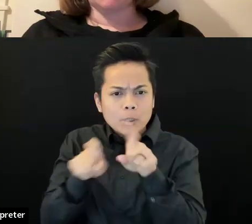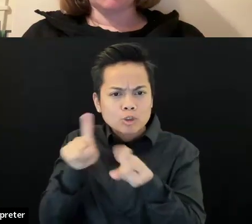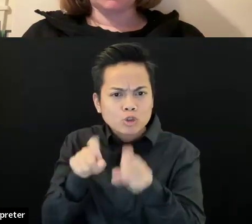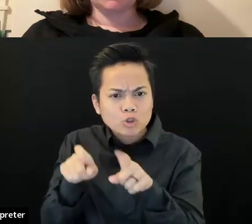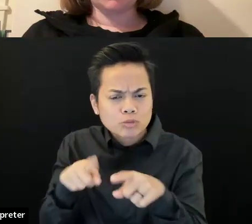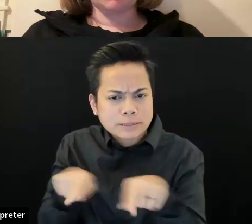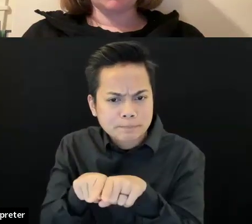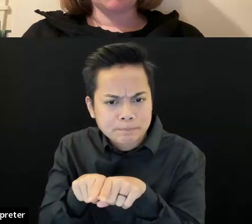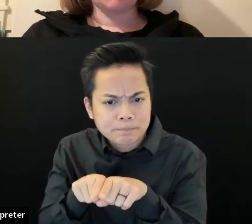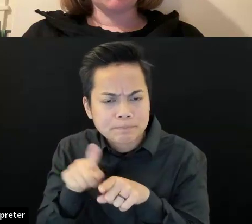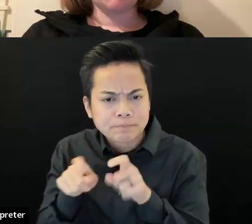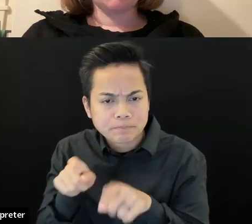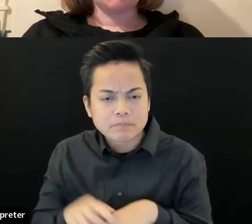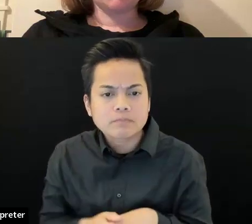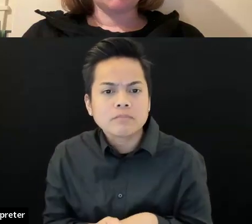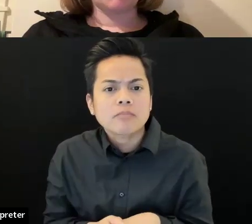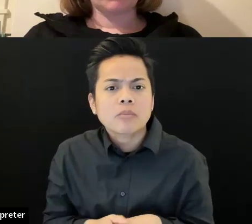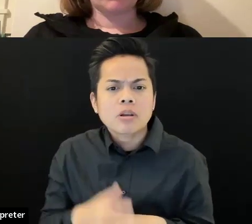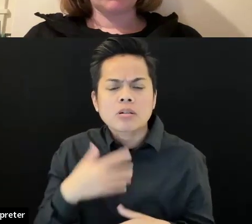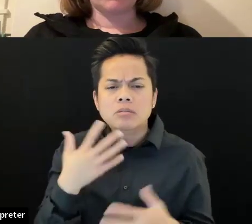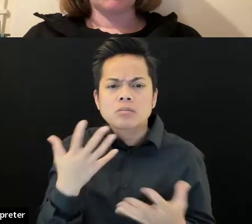I got a note that the cart is behind